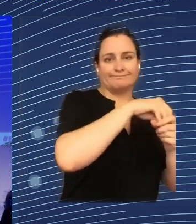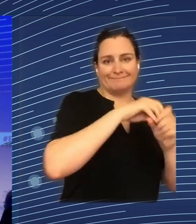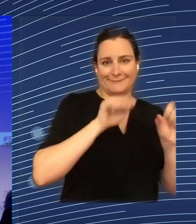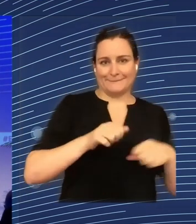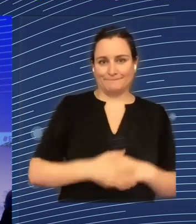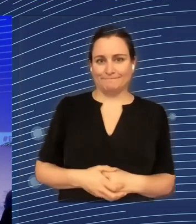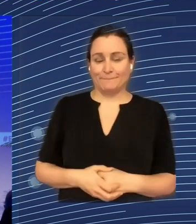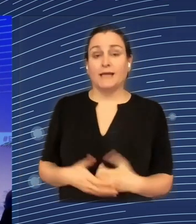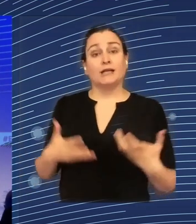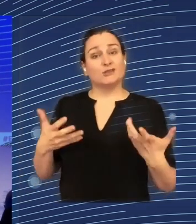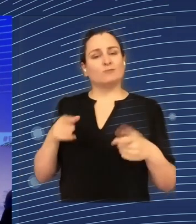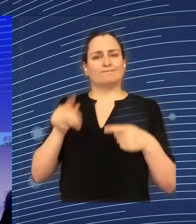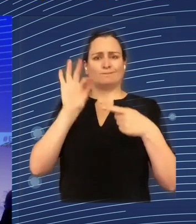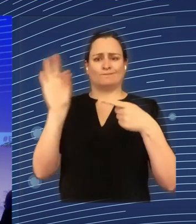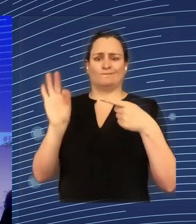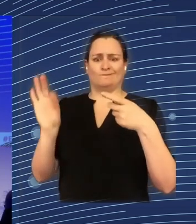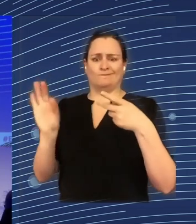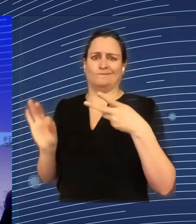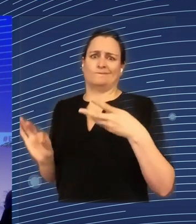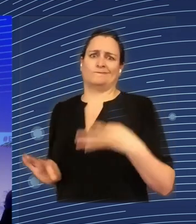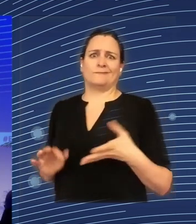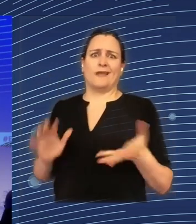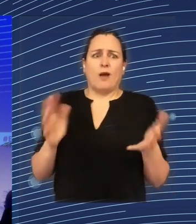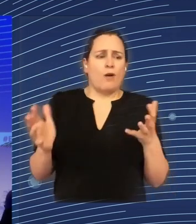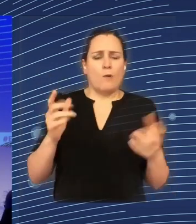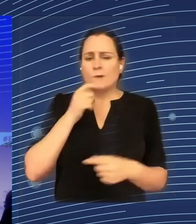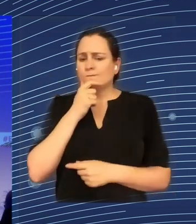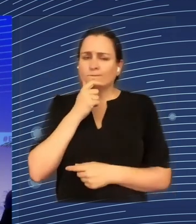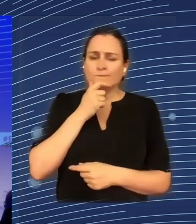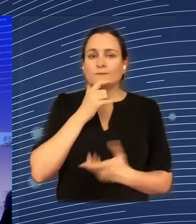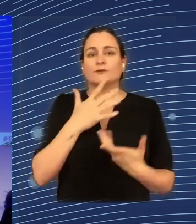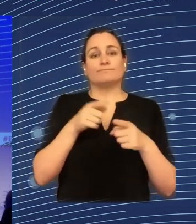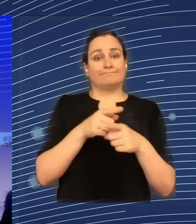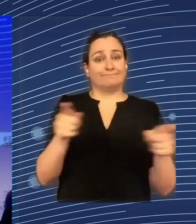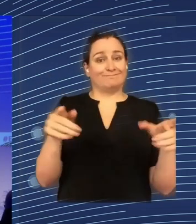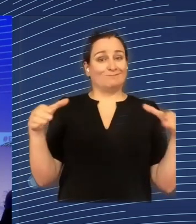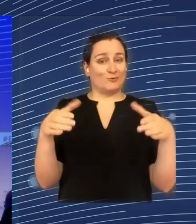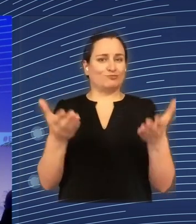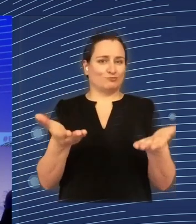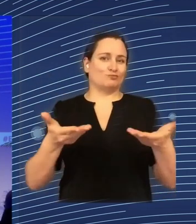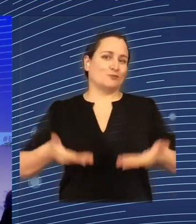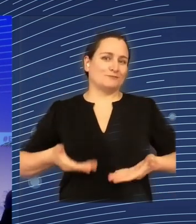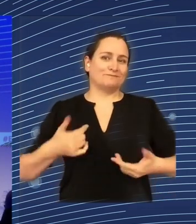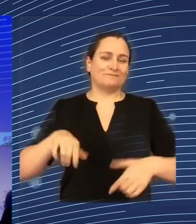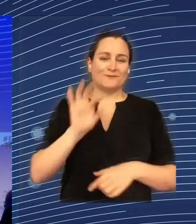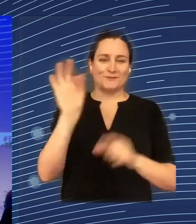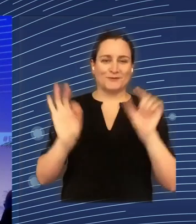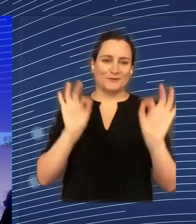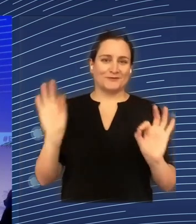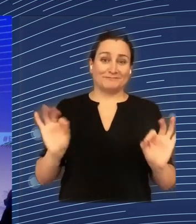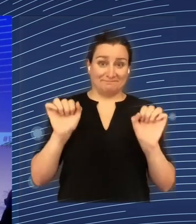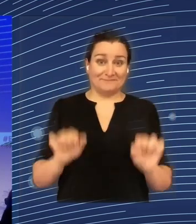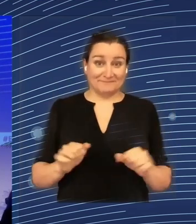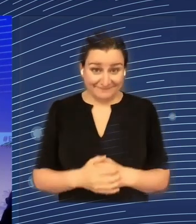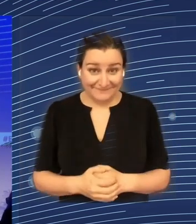some of the questions, and there will probably be many more coming from you, which we encourage. Please join us, ask your questions, and make your